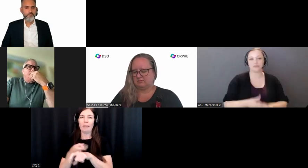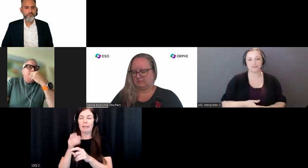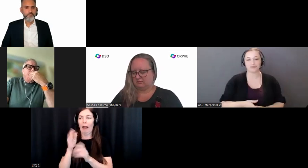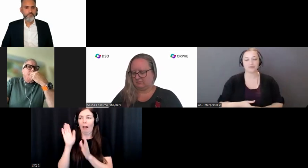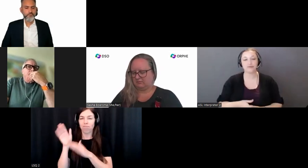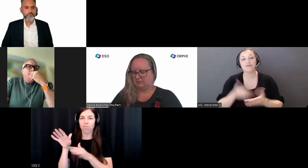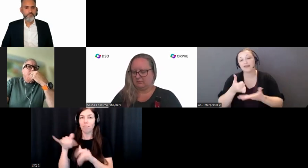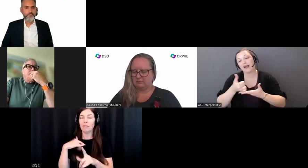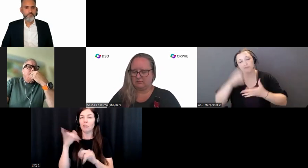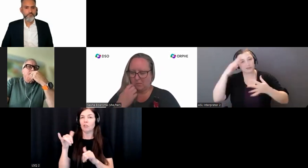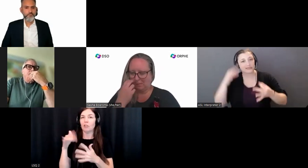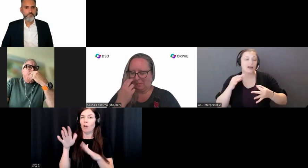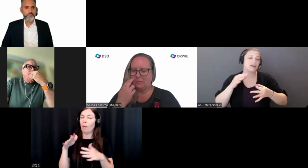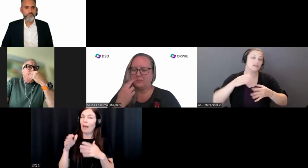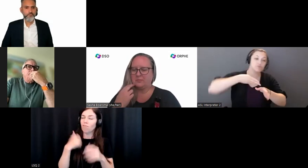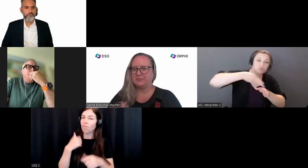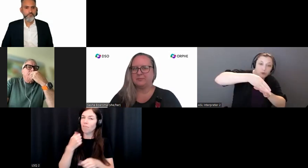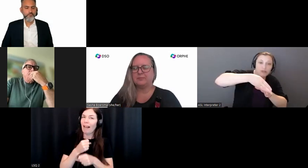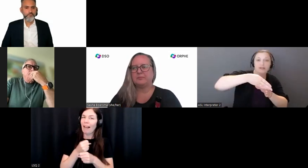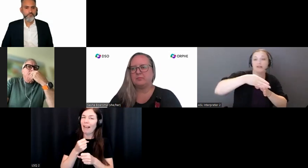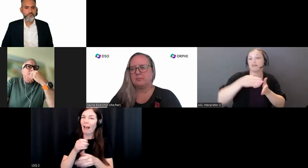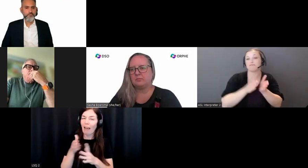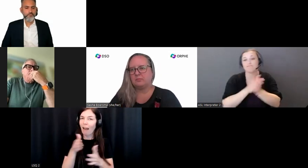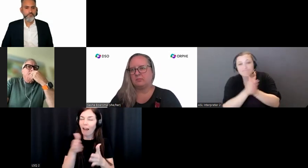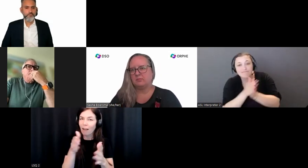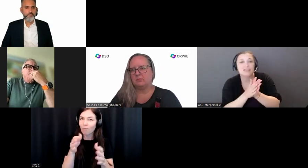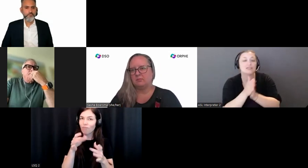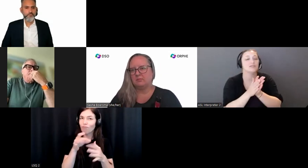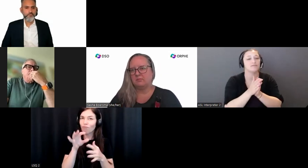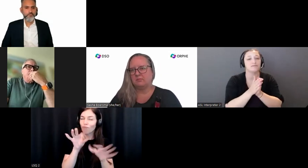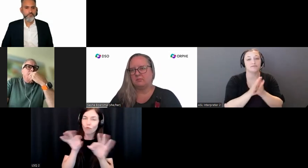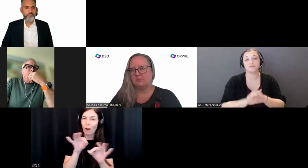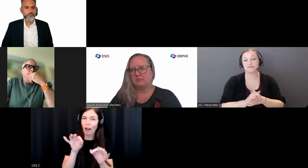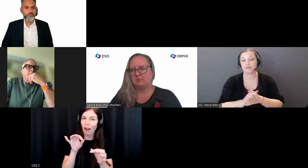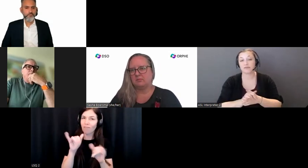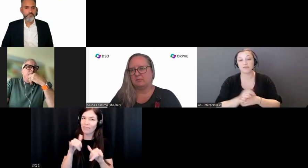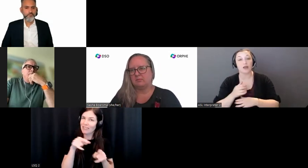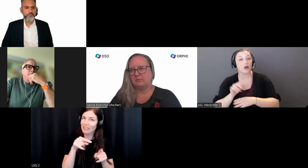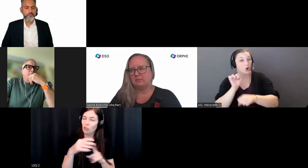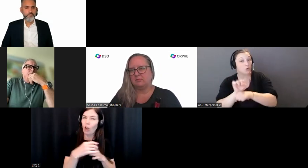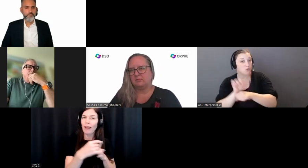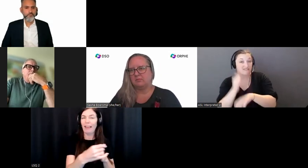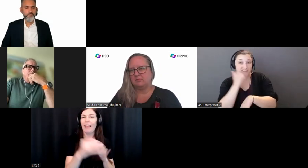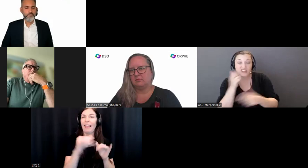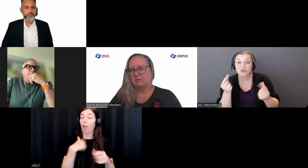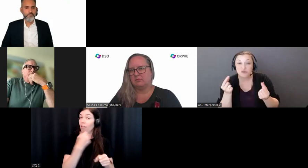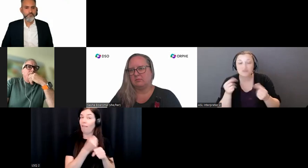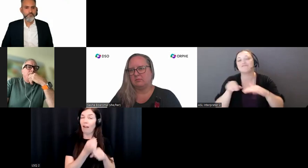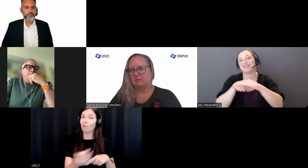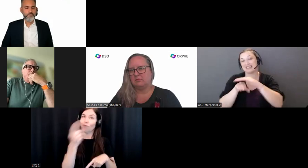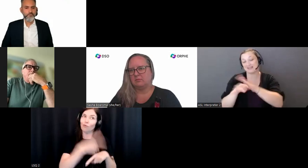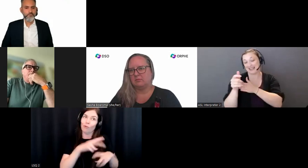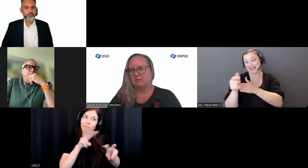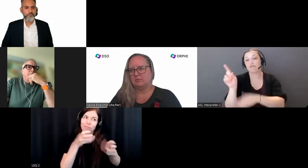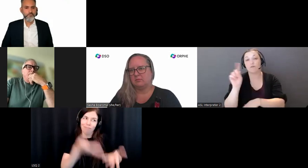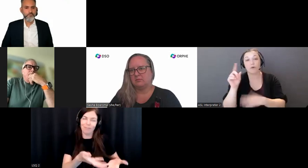my passion so far. As my day job, I am the accessibility lead for CBC Reserve